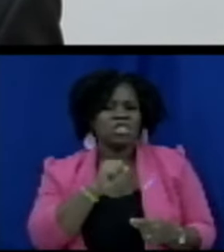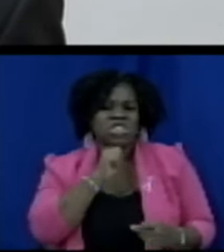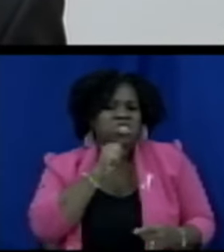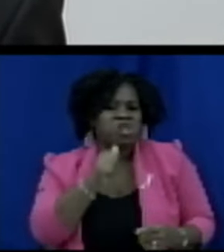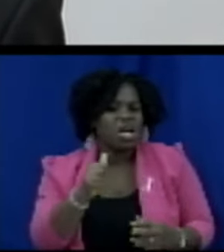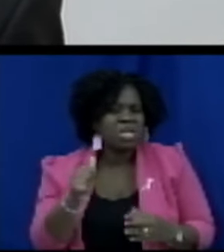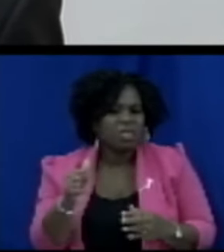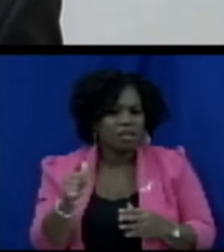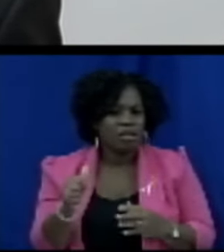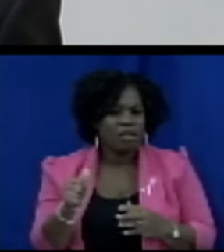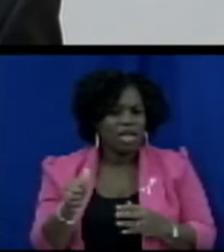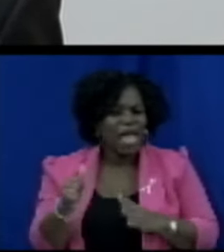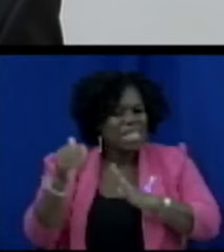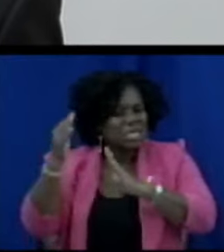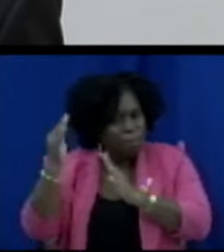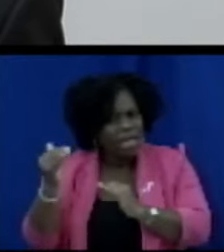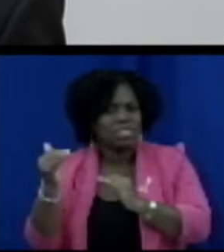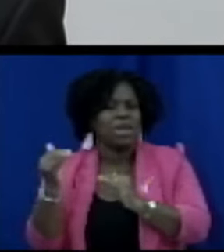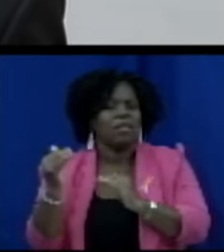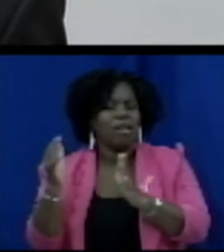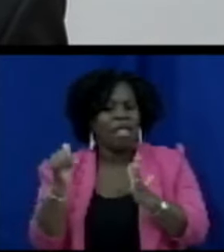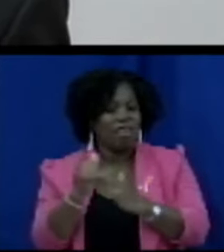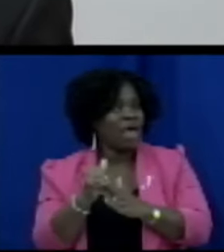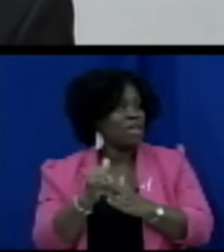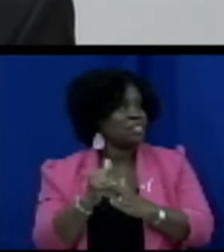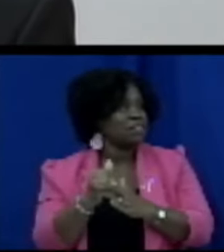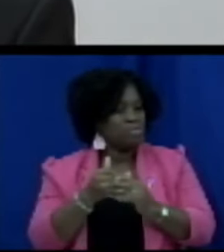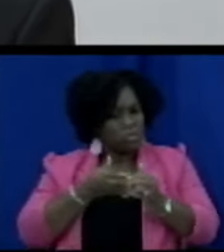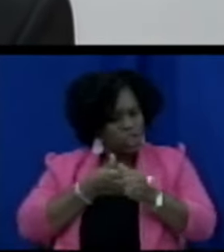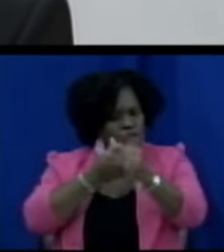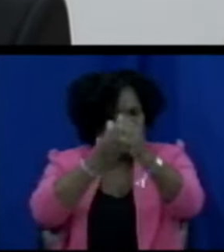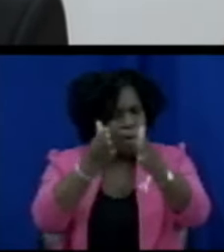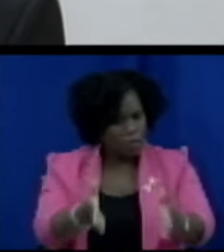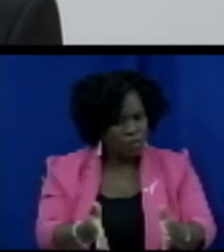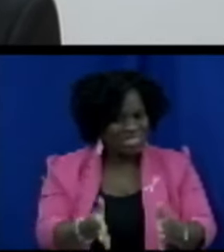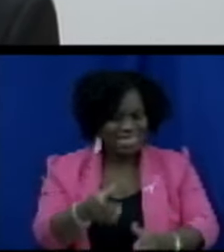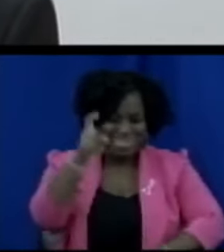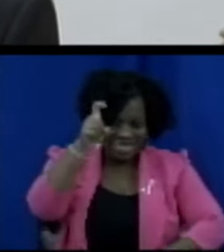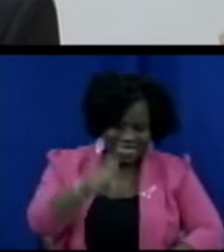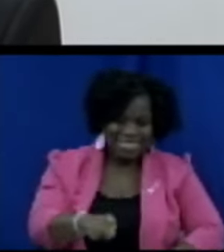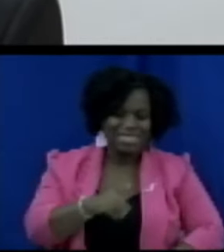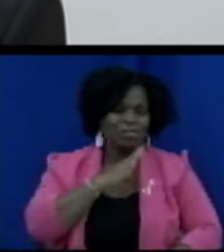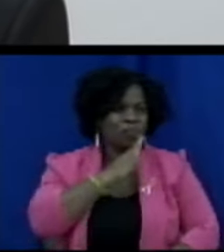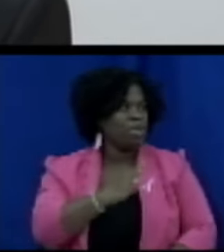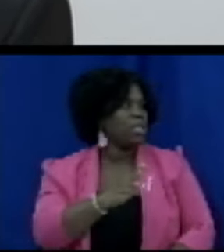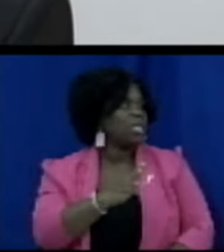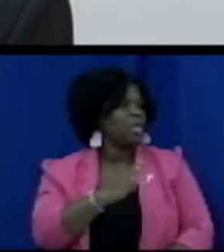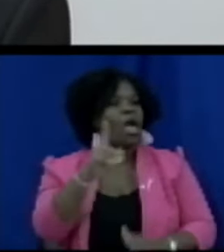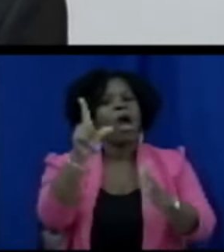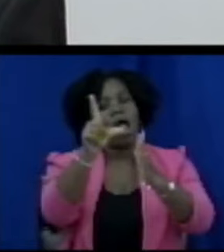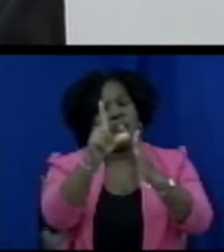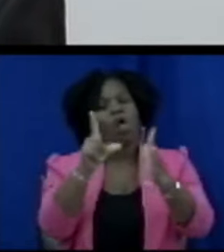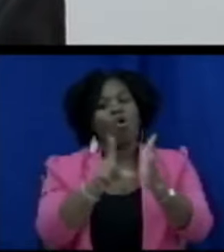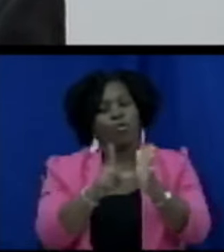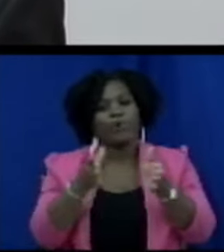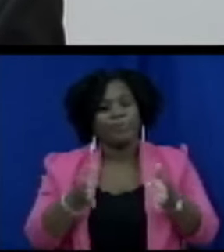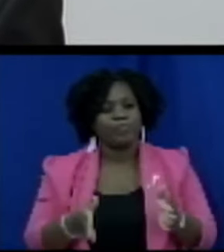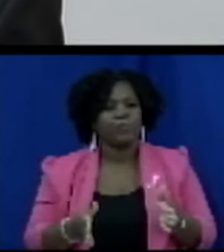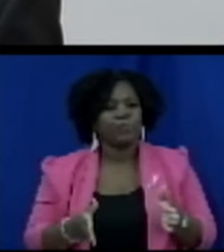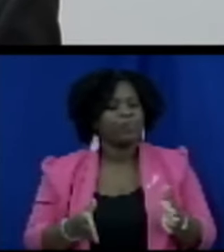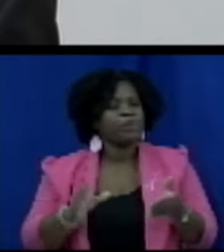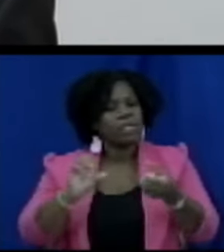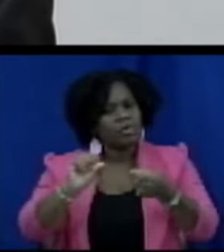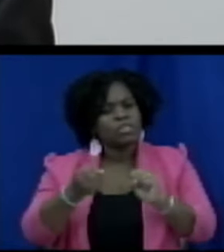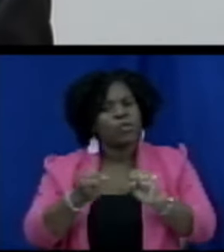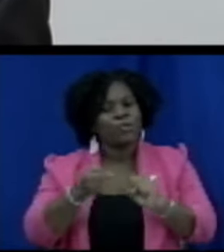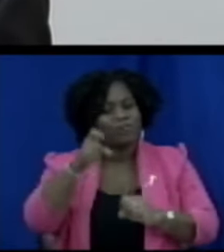that the chairperson has to be a lawyer and so